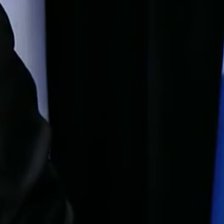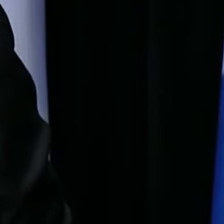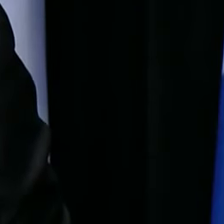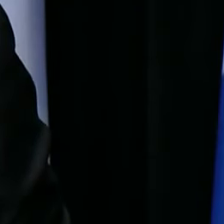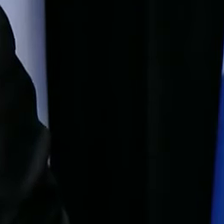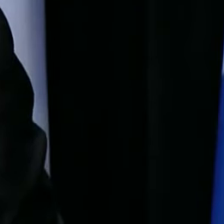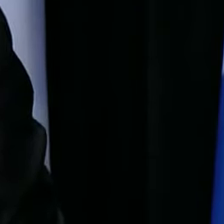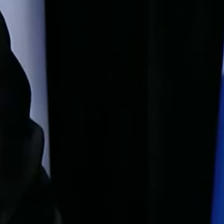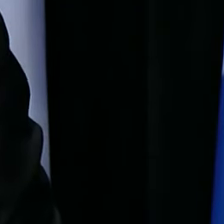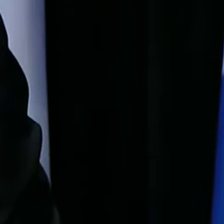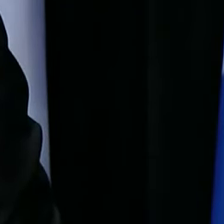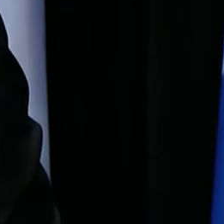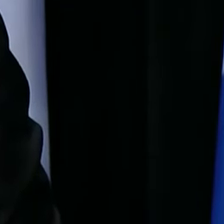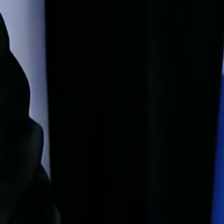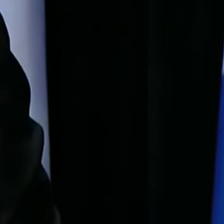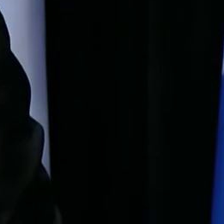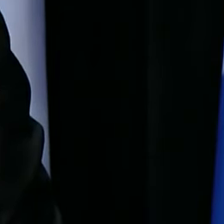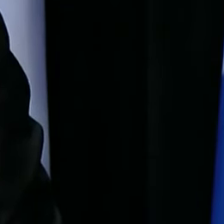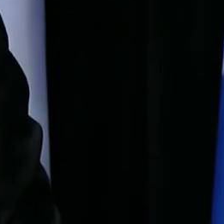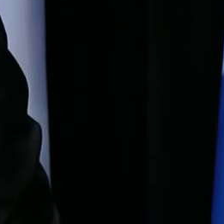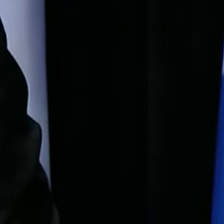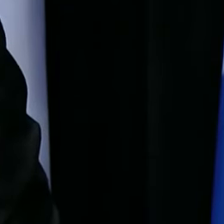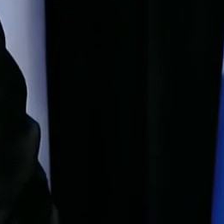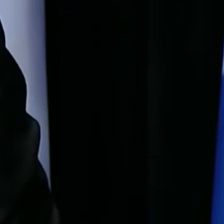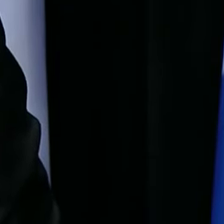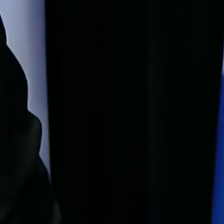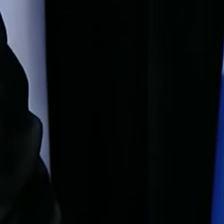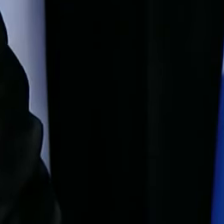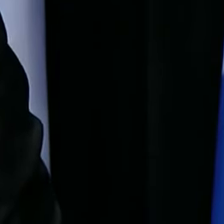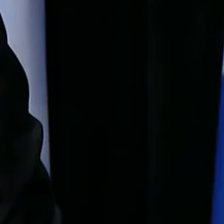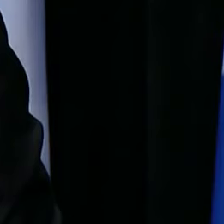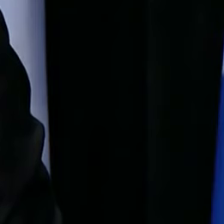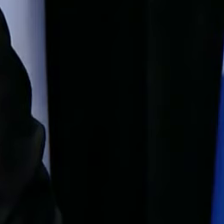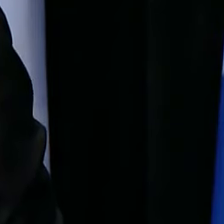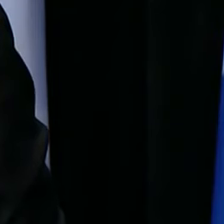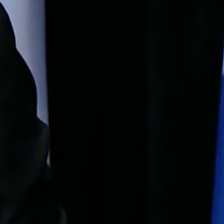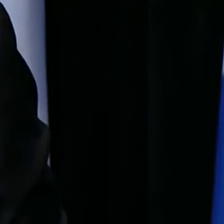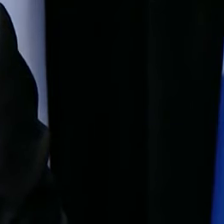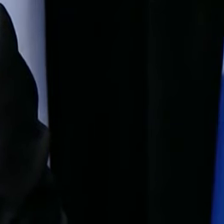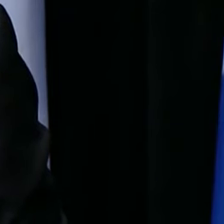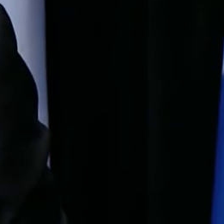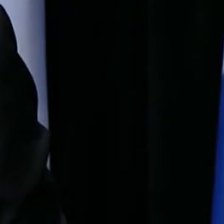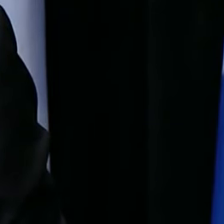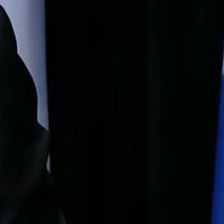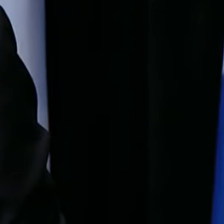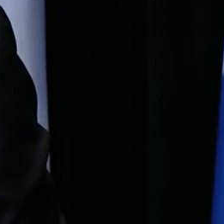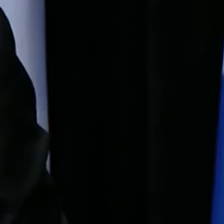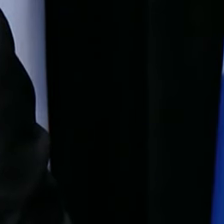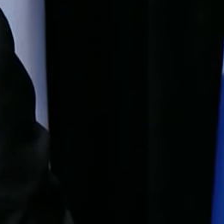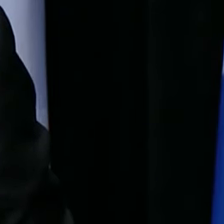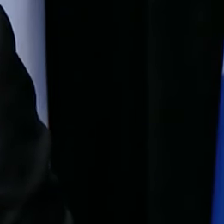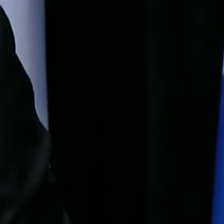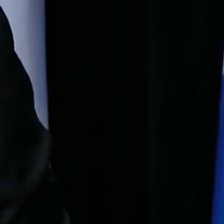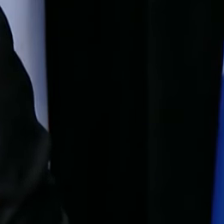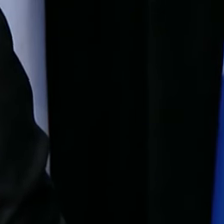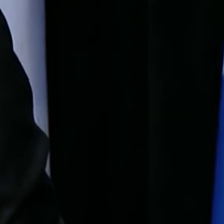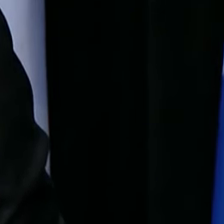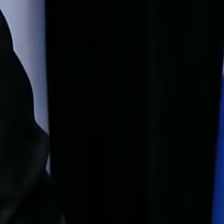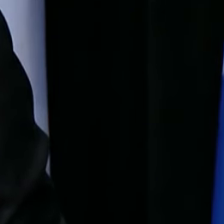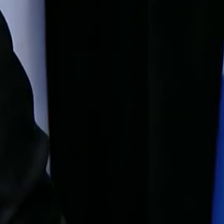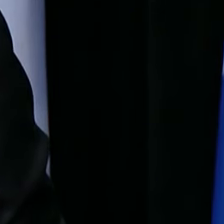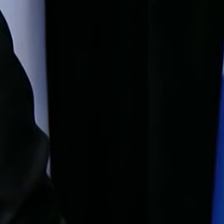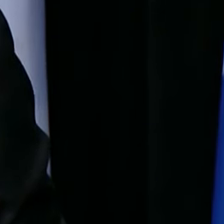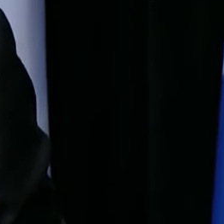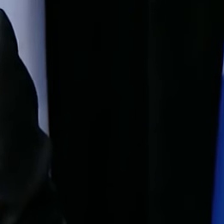from Tricotine in Sainte-Monique in the Lac-Saint-Jean